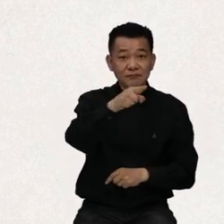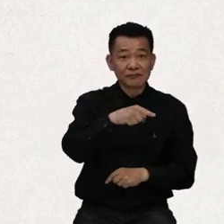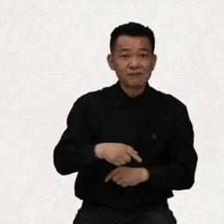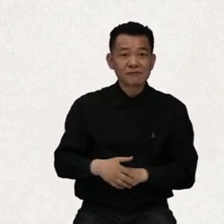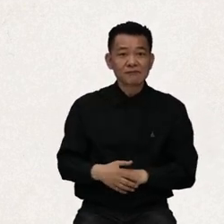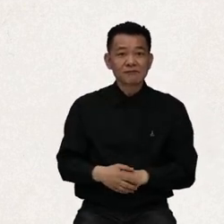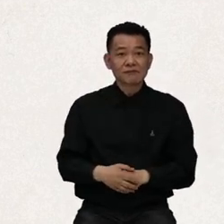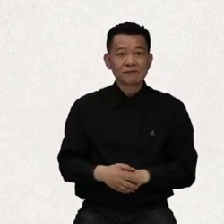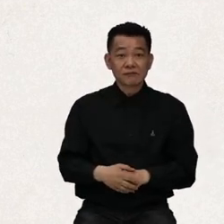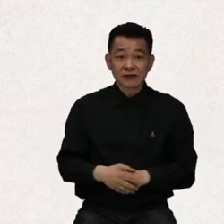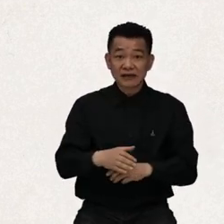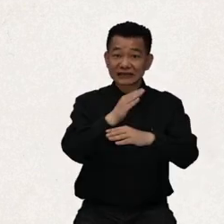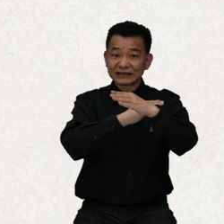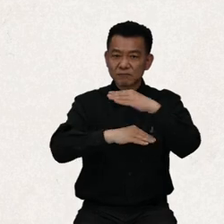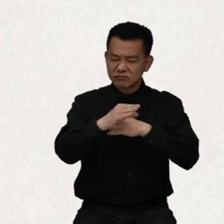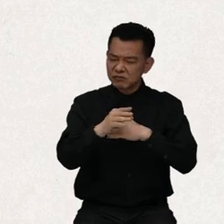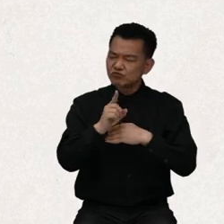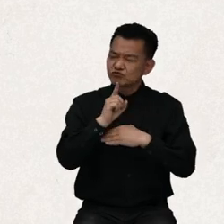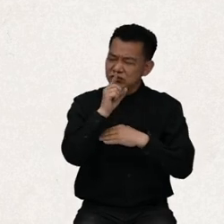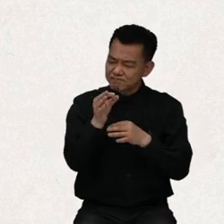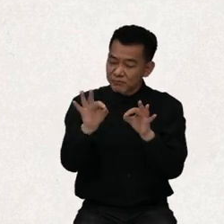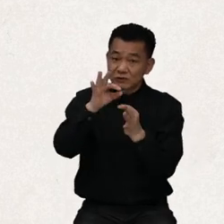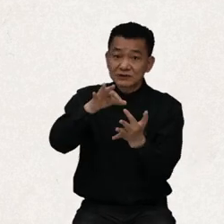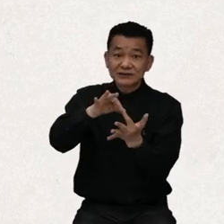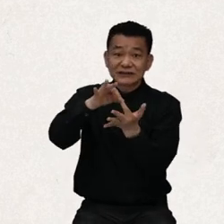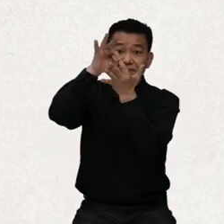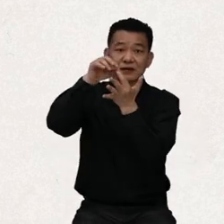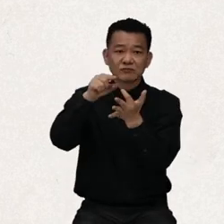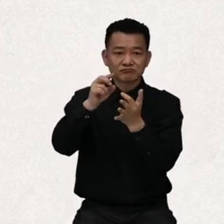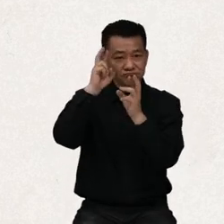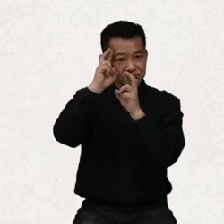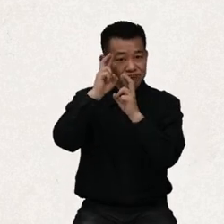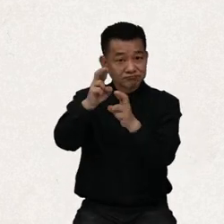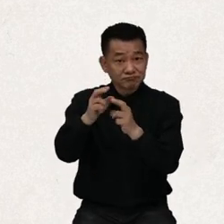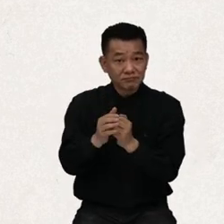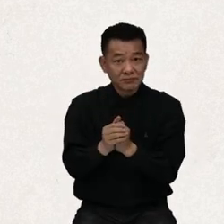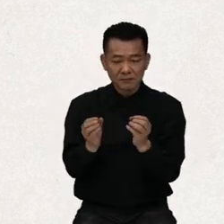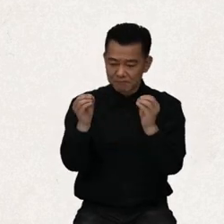disabilities, and to promote respect for their inherent dignity.